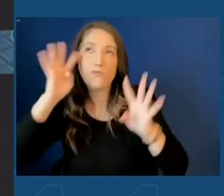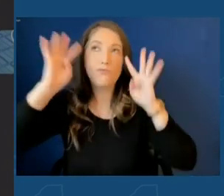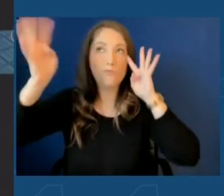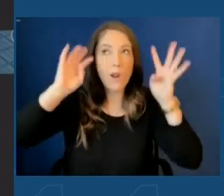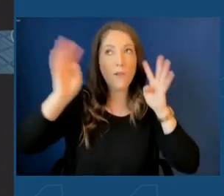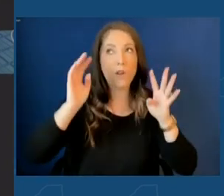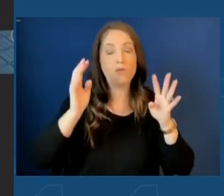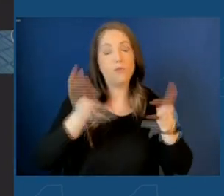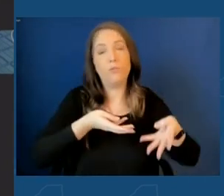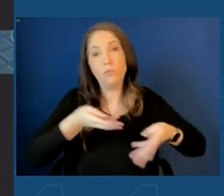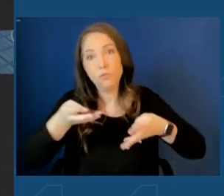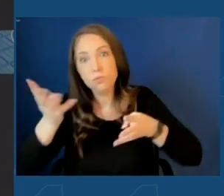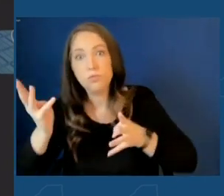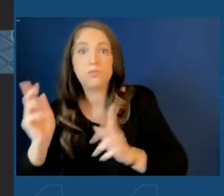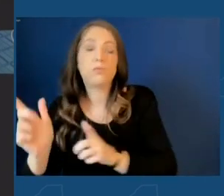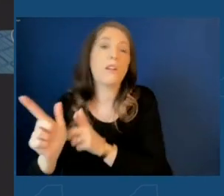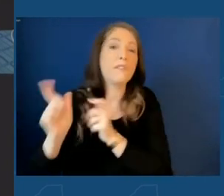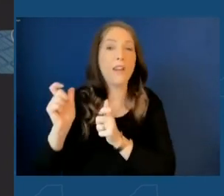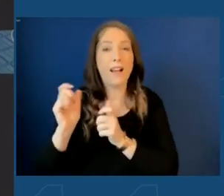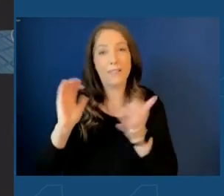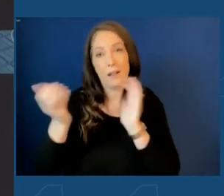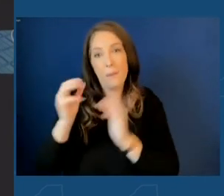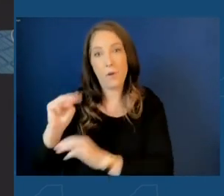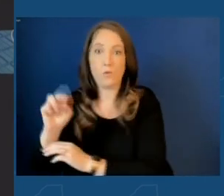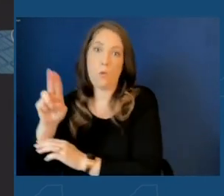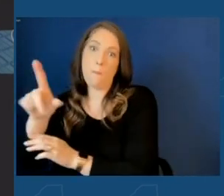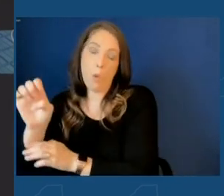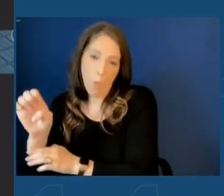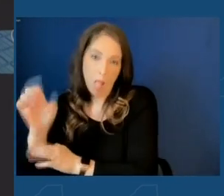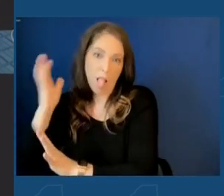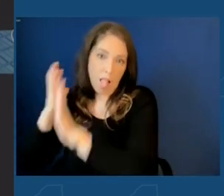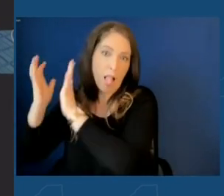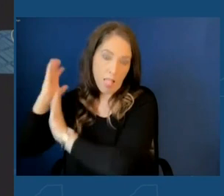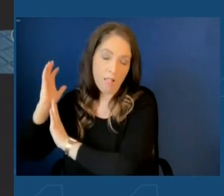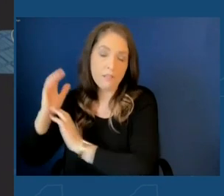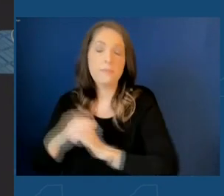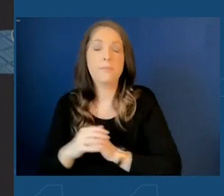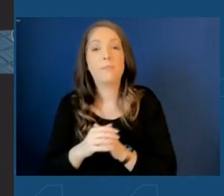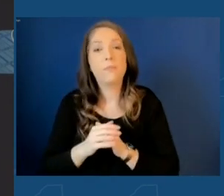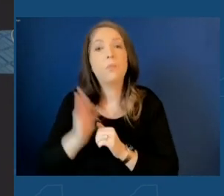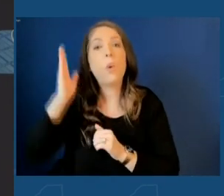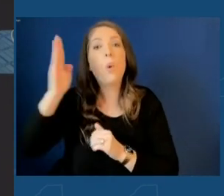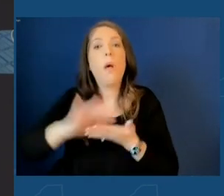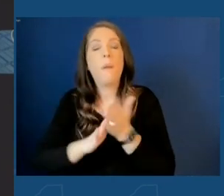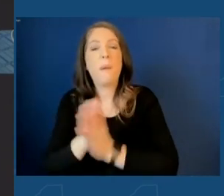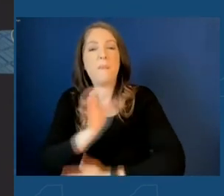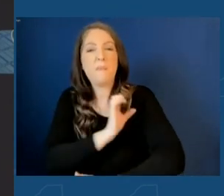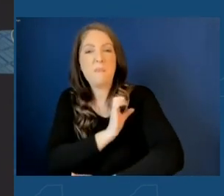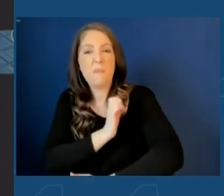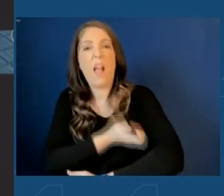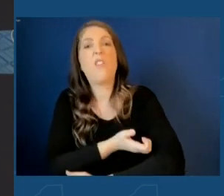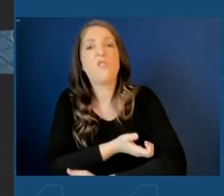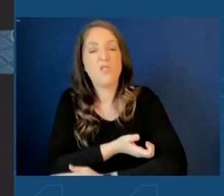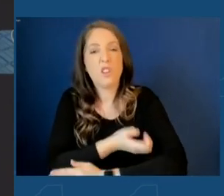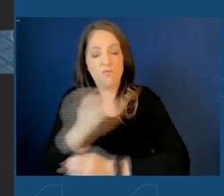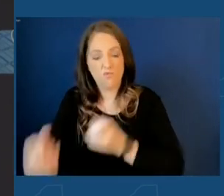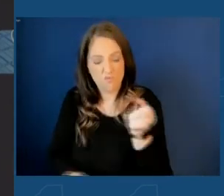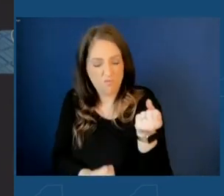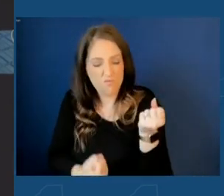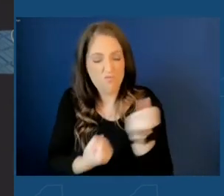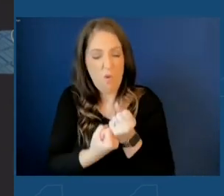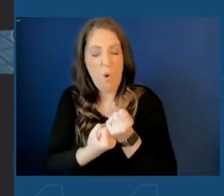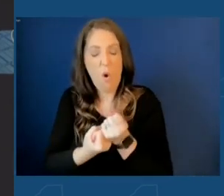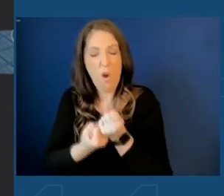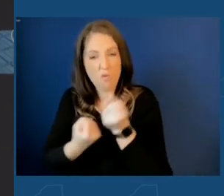much faster than that of a mule. And it will be the energy that can revive this long